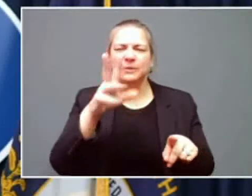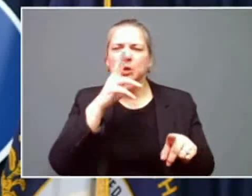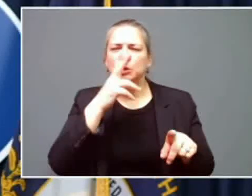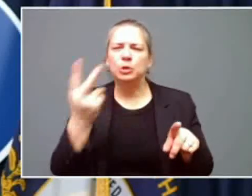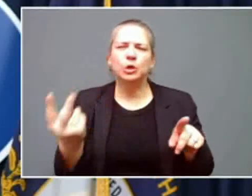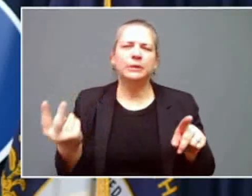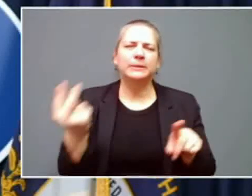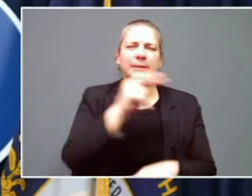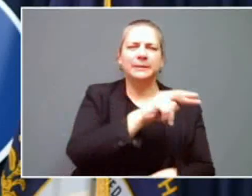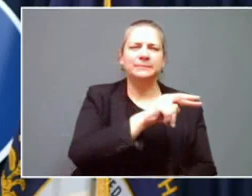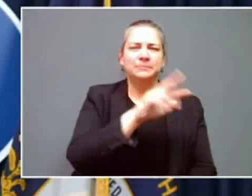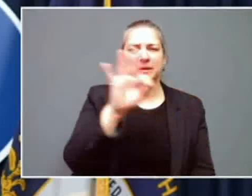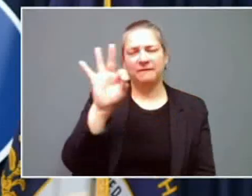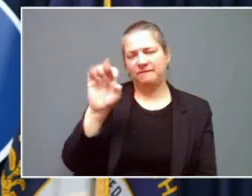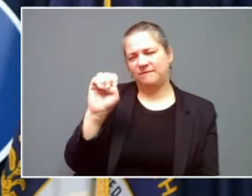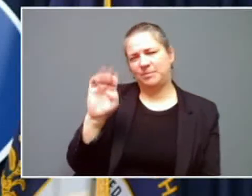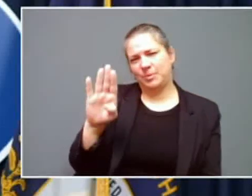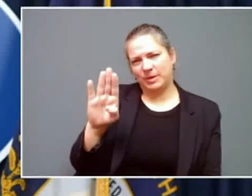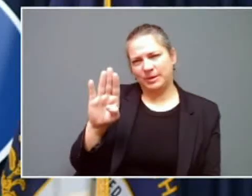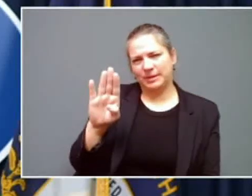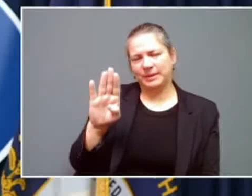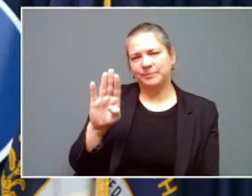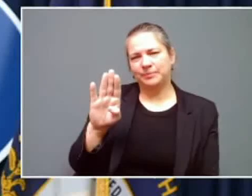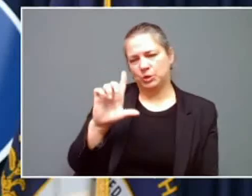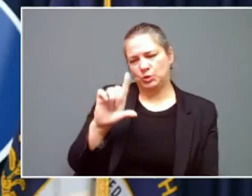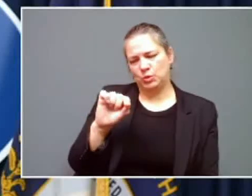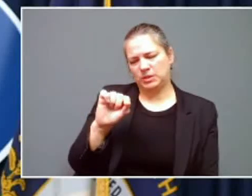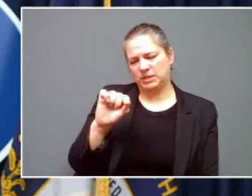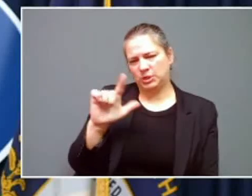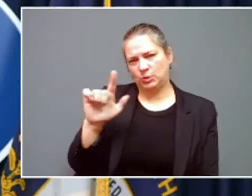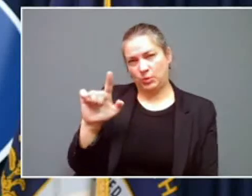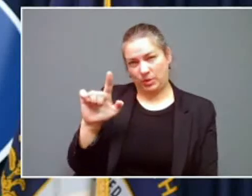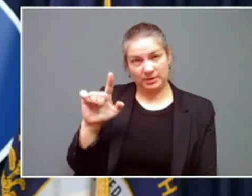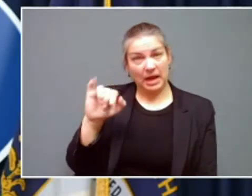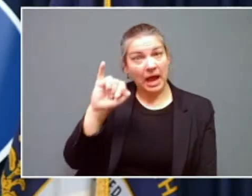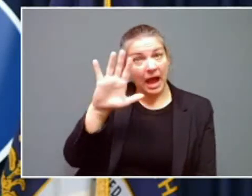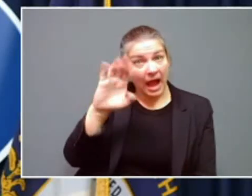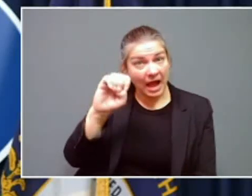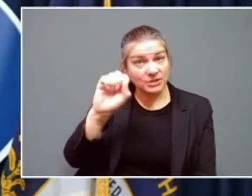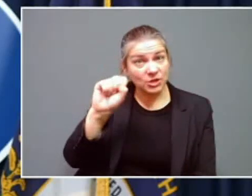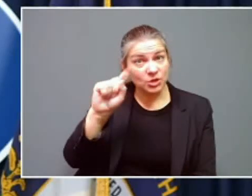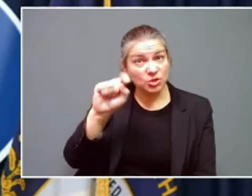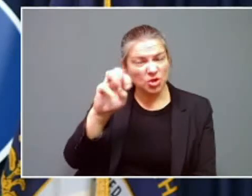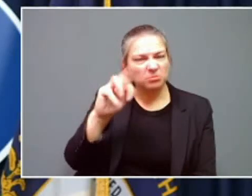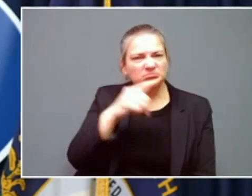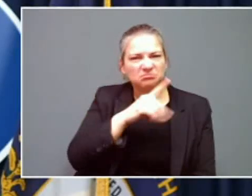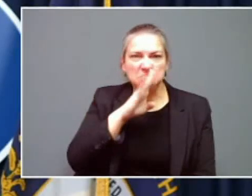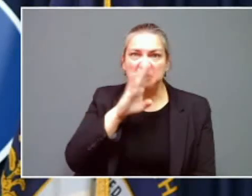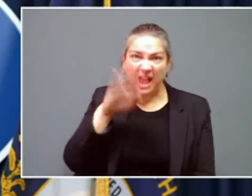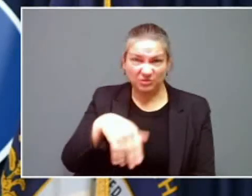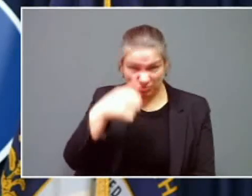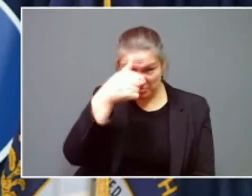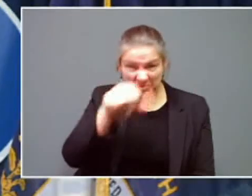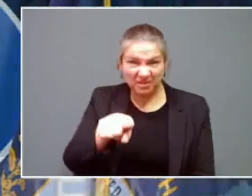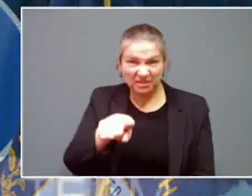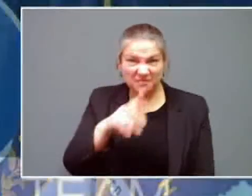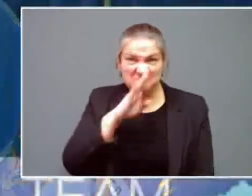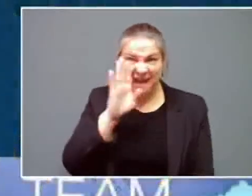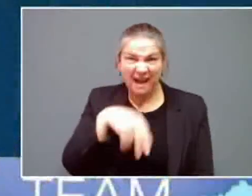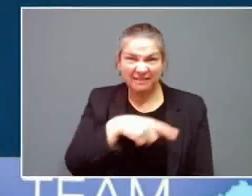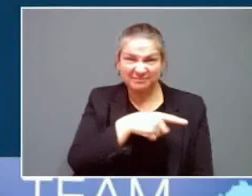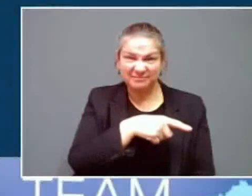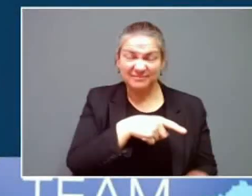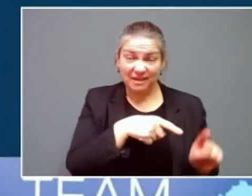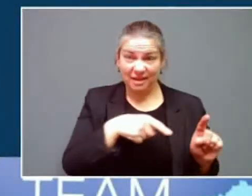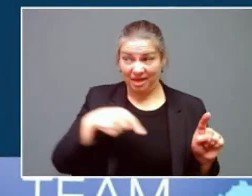February of 2021. We had nice storm. It was a bad storm. Unfortunately, this one may